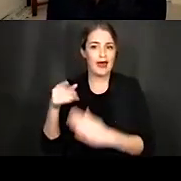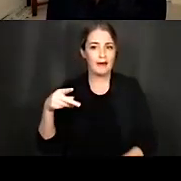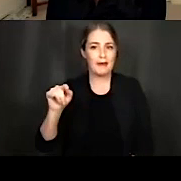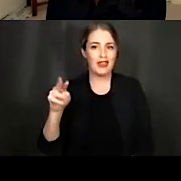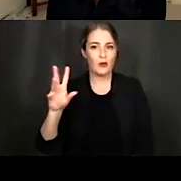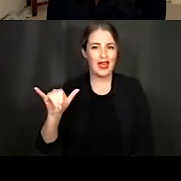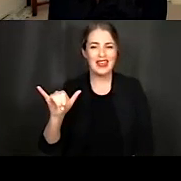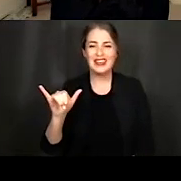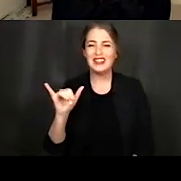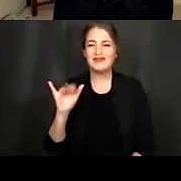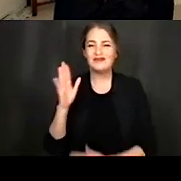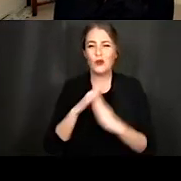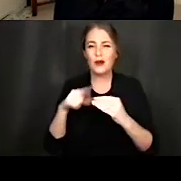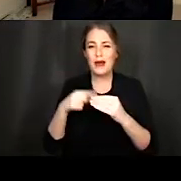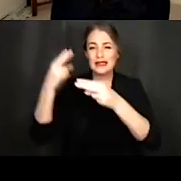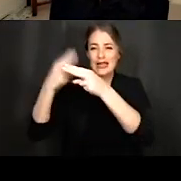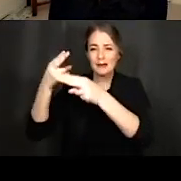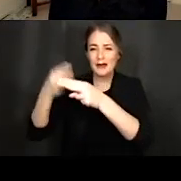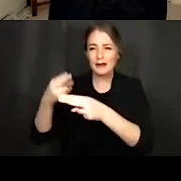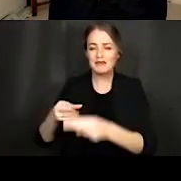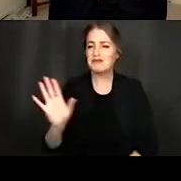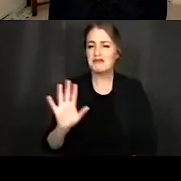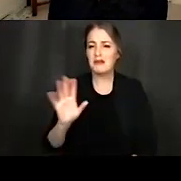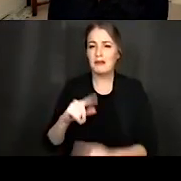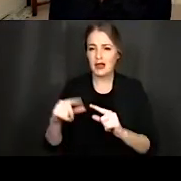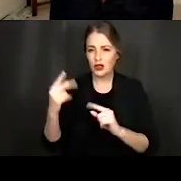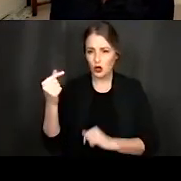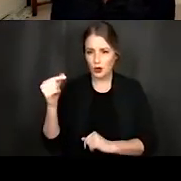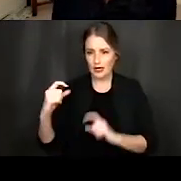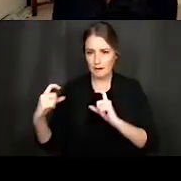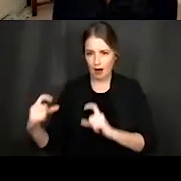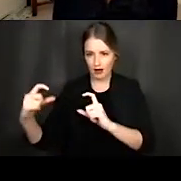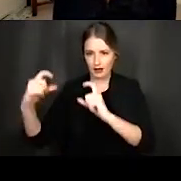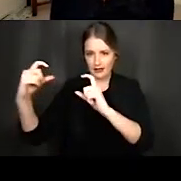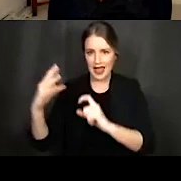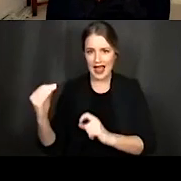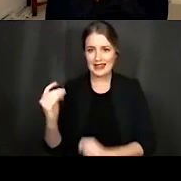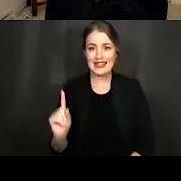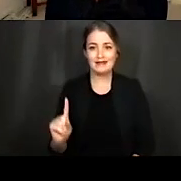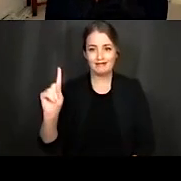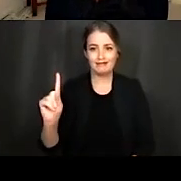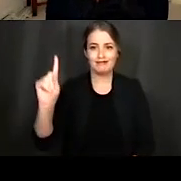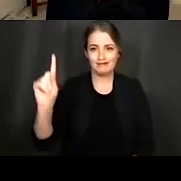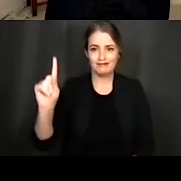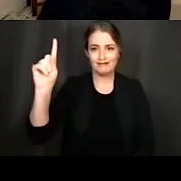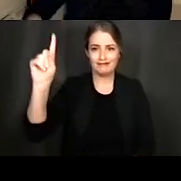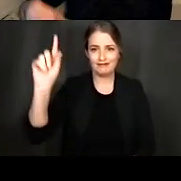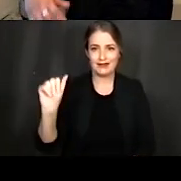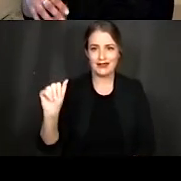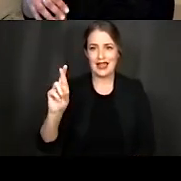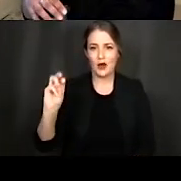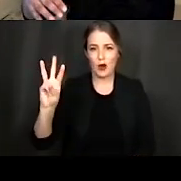about the different names, but focus more on the green boxes and the arrows. So the